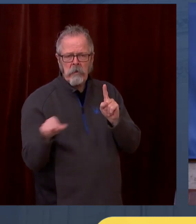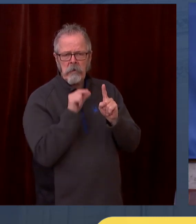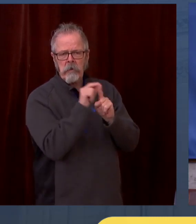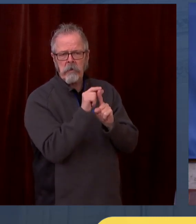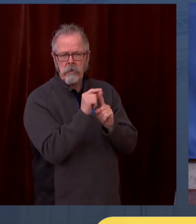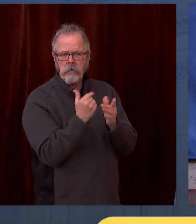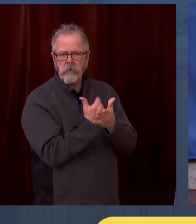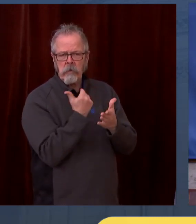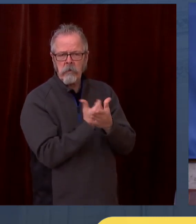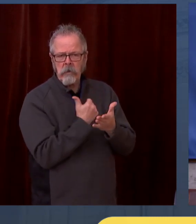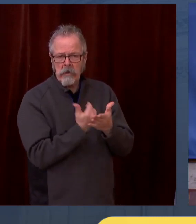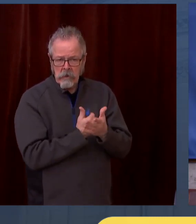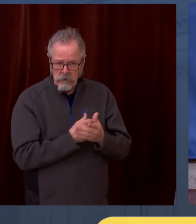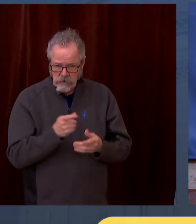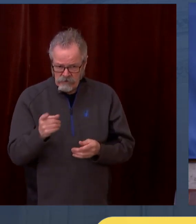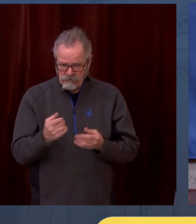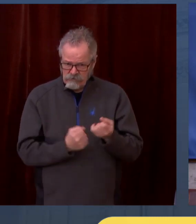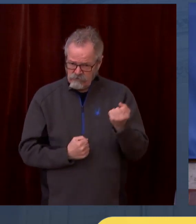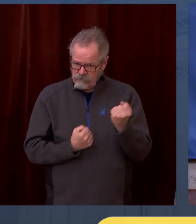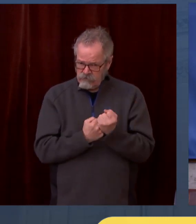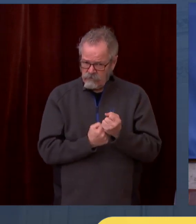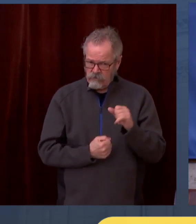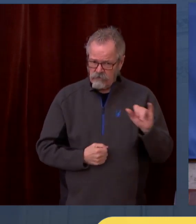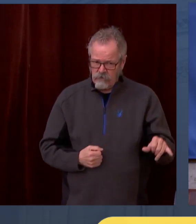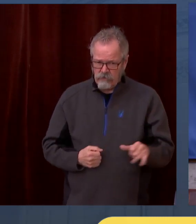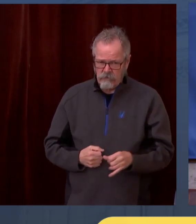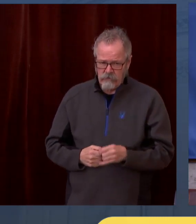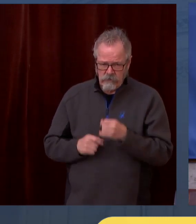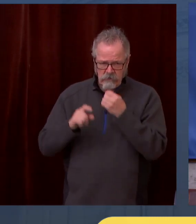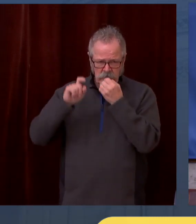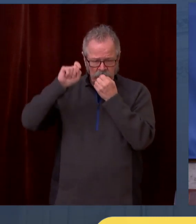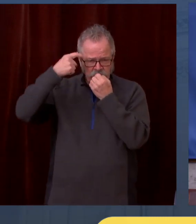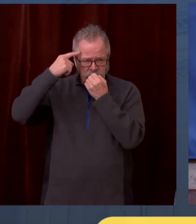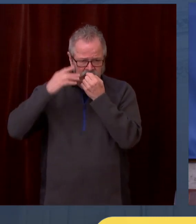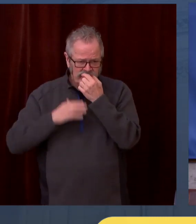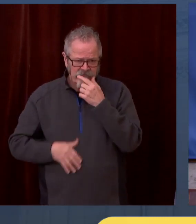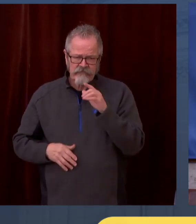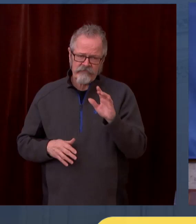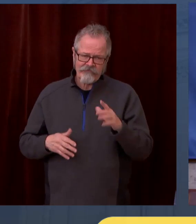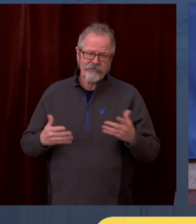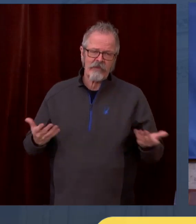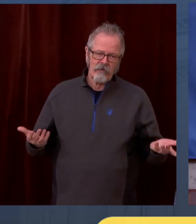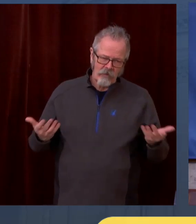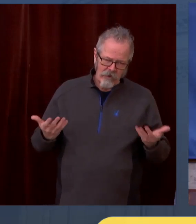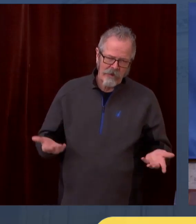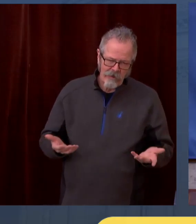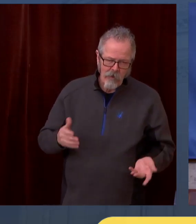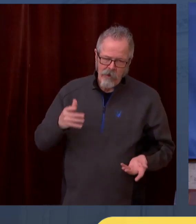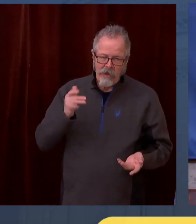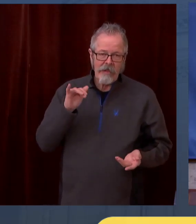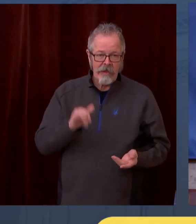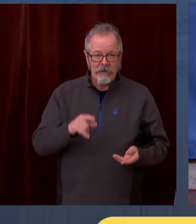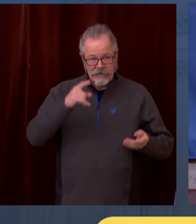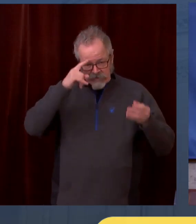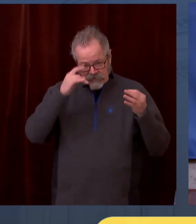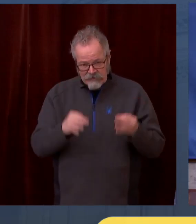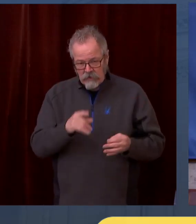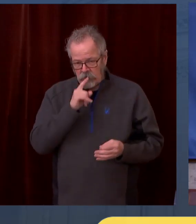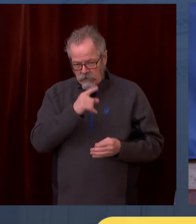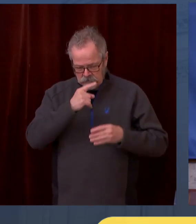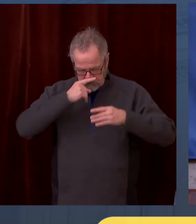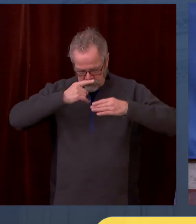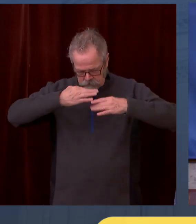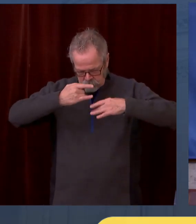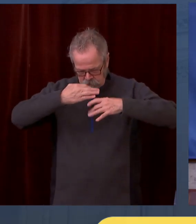proposals on how to deal with this. There's so many complexities with this decision that I need to work with